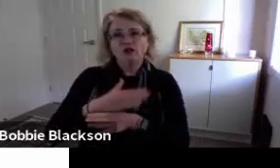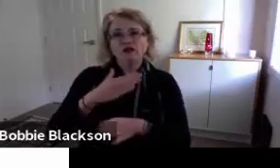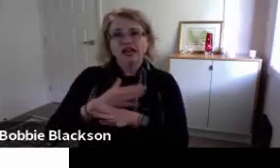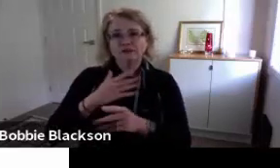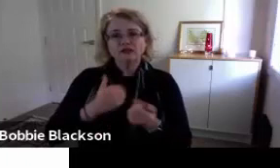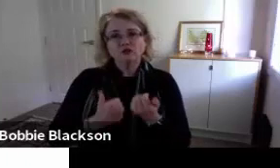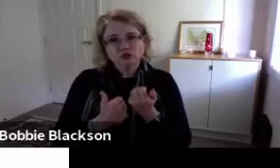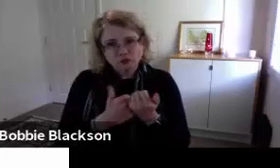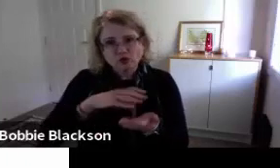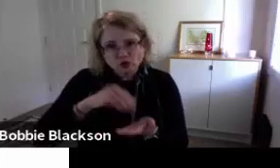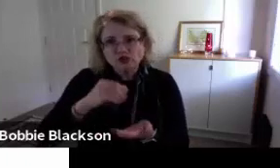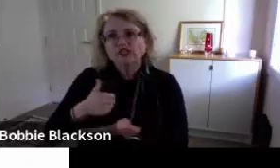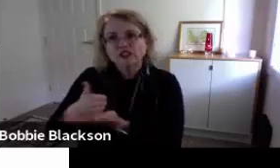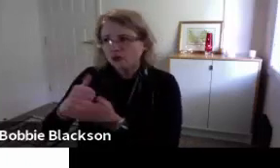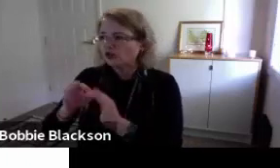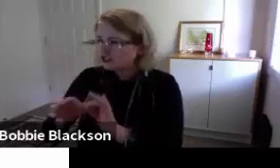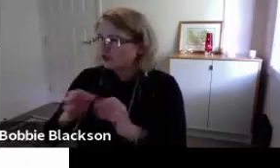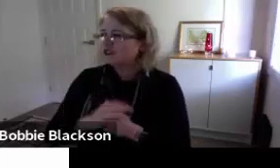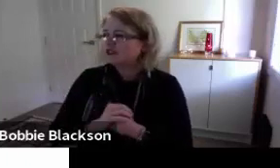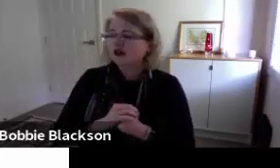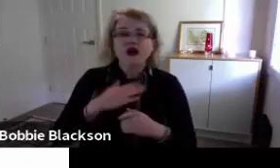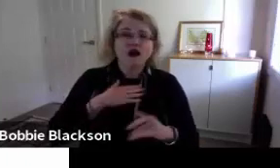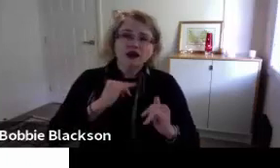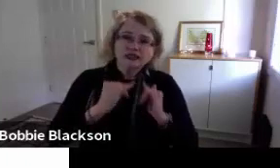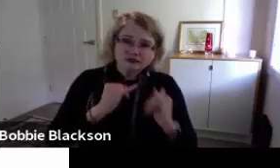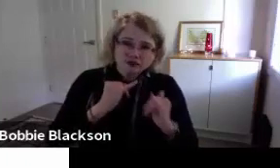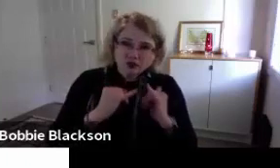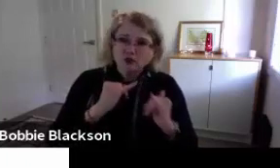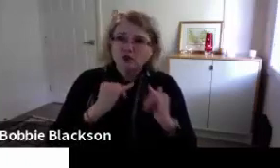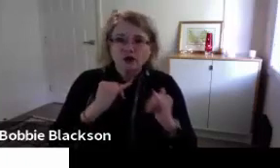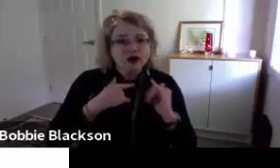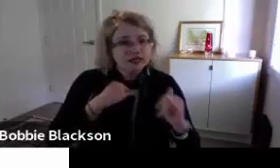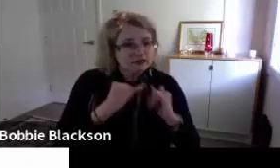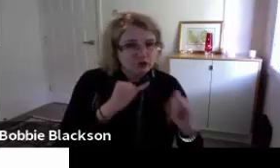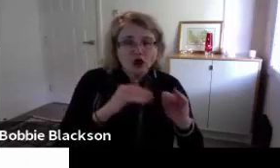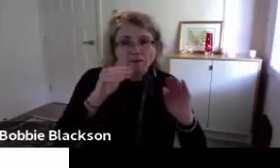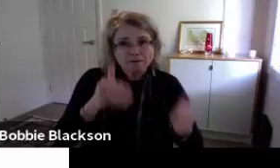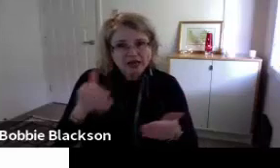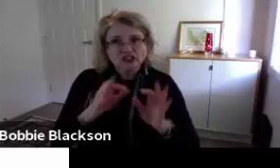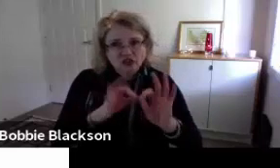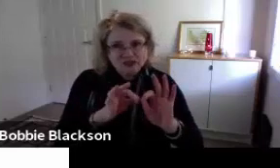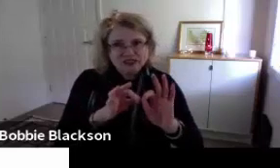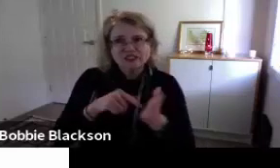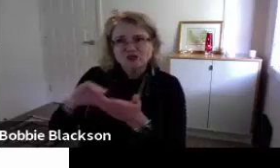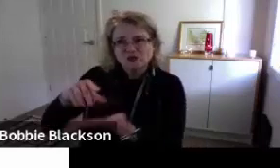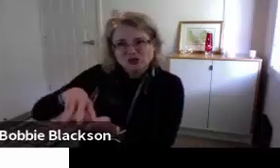services and supporting deaf students, supporting interpreters and